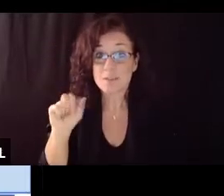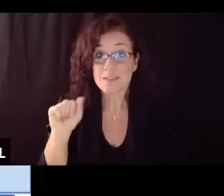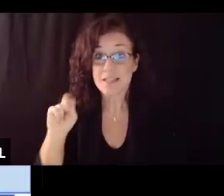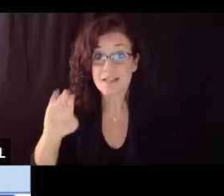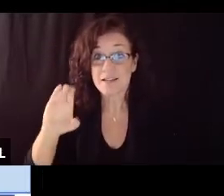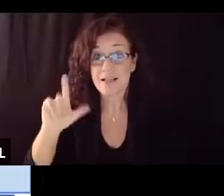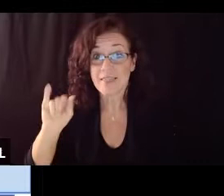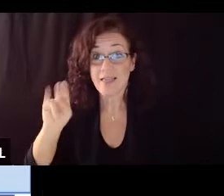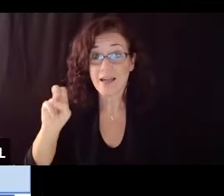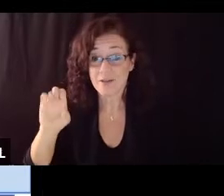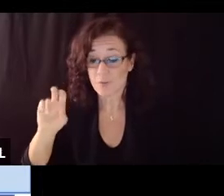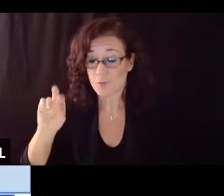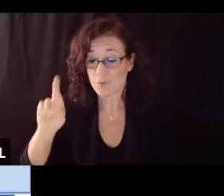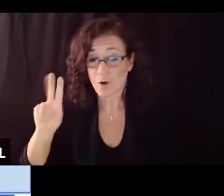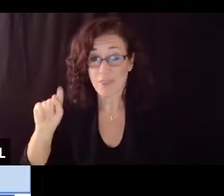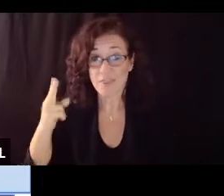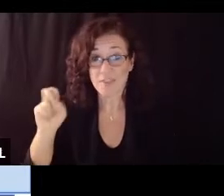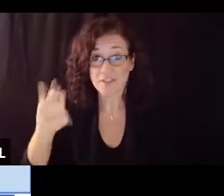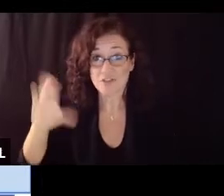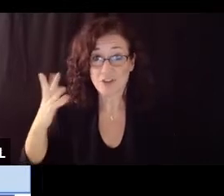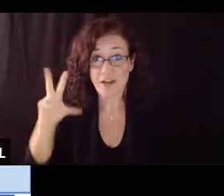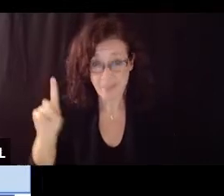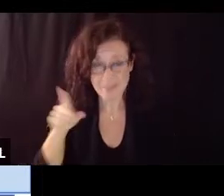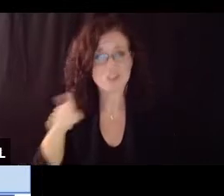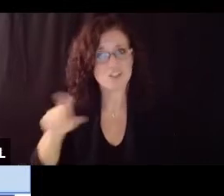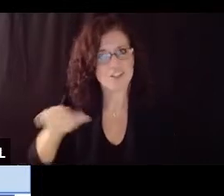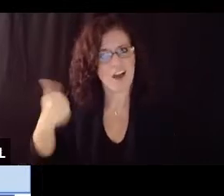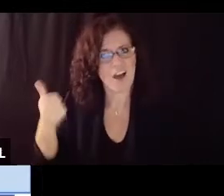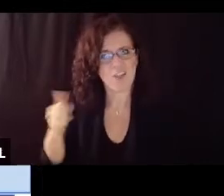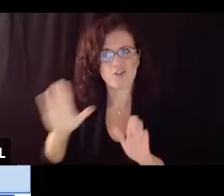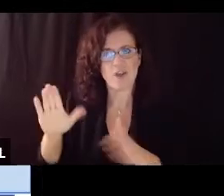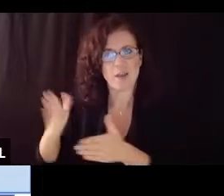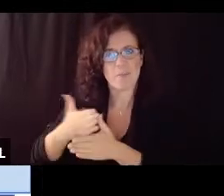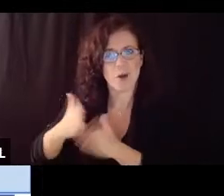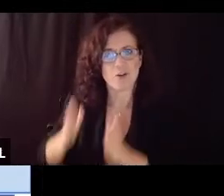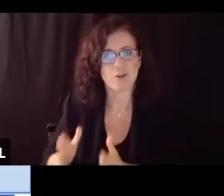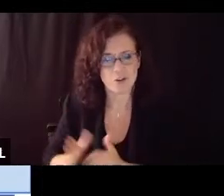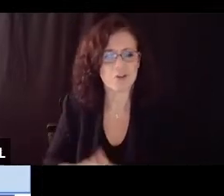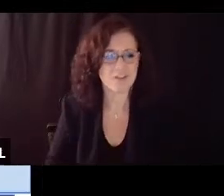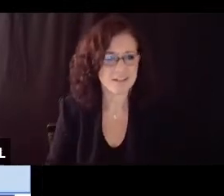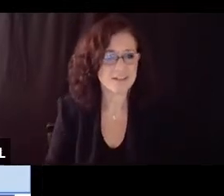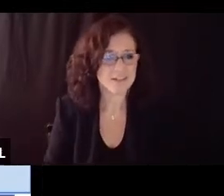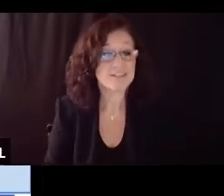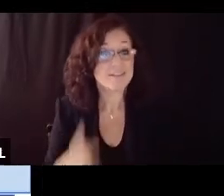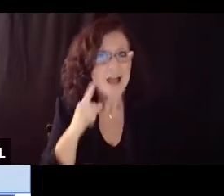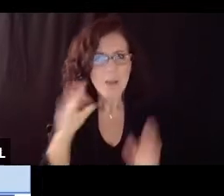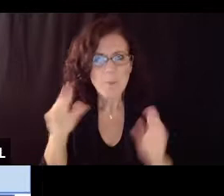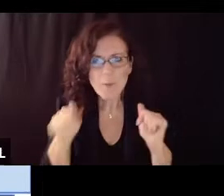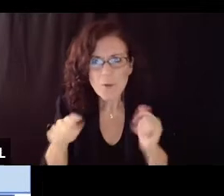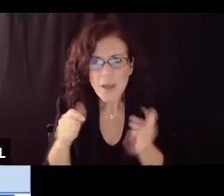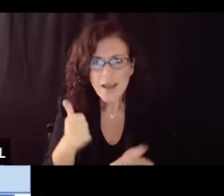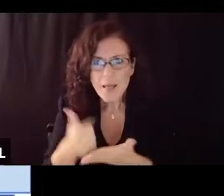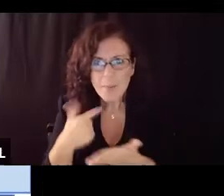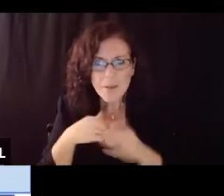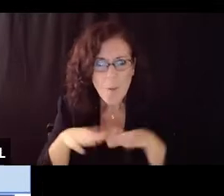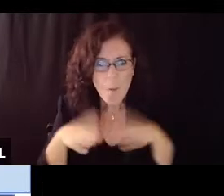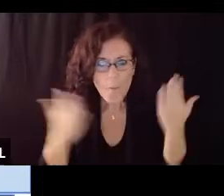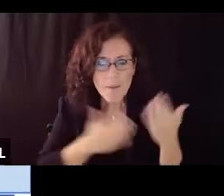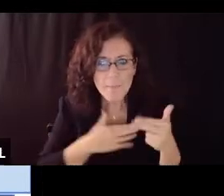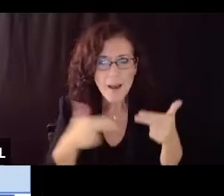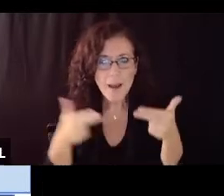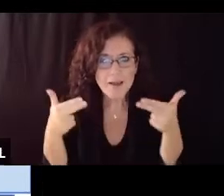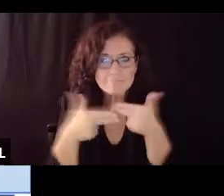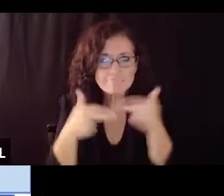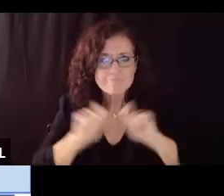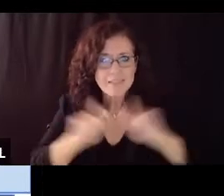thank you and I'm hoping the uh panel can help open my video I appreciate it thank you for having me join you